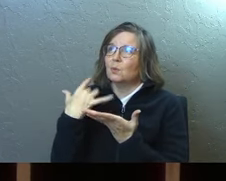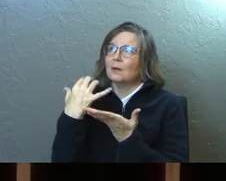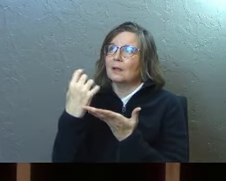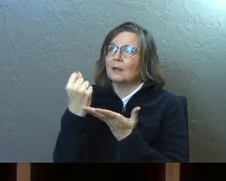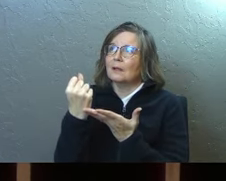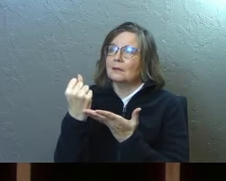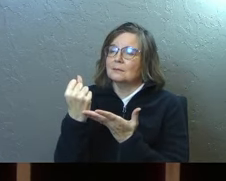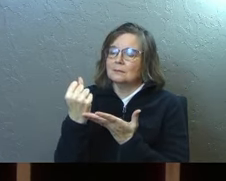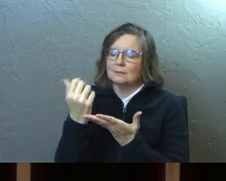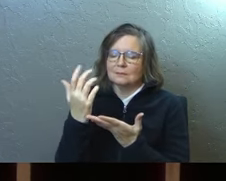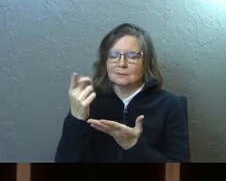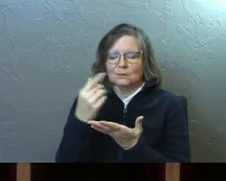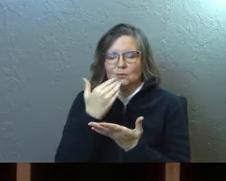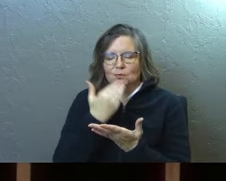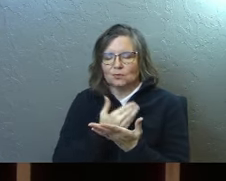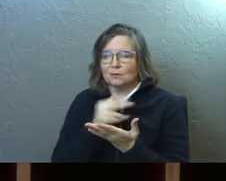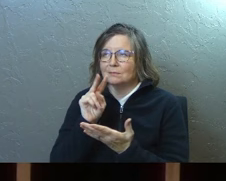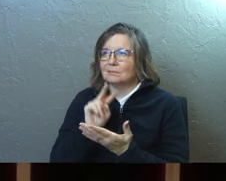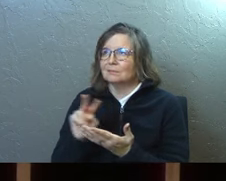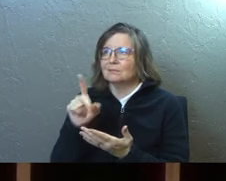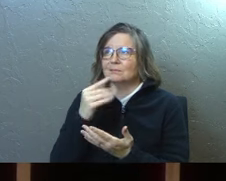them. God, aren't you good?